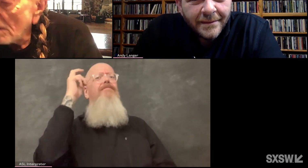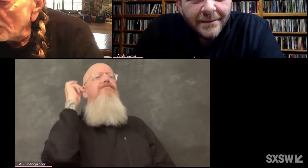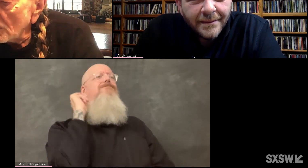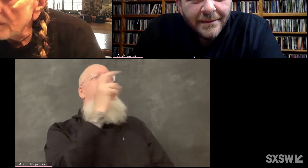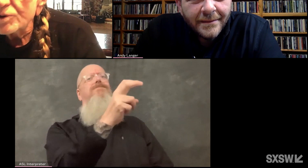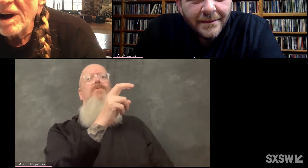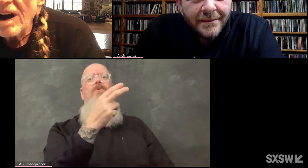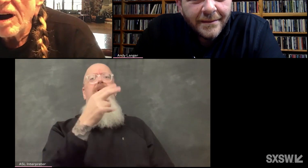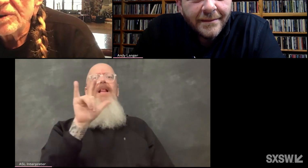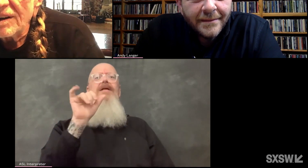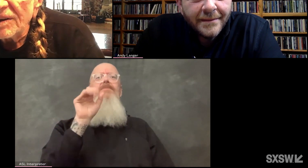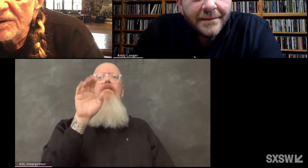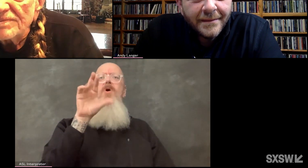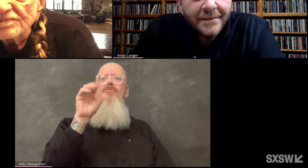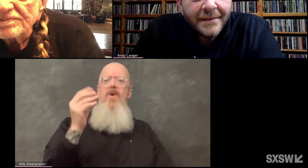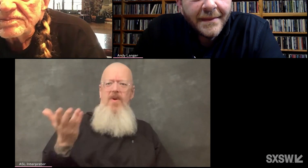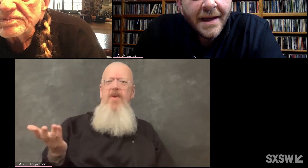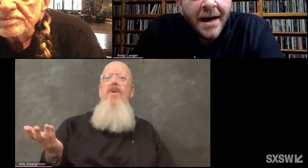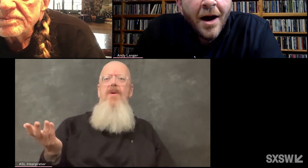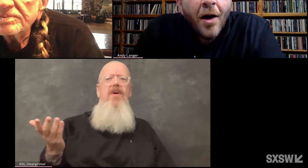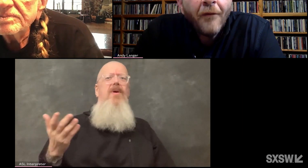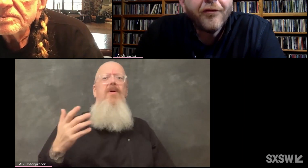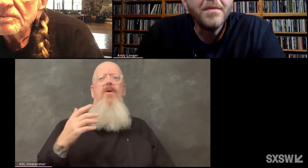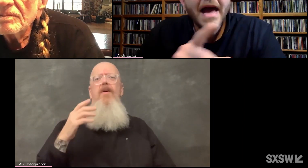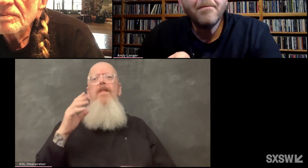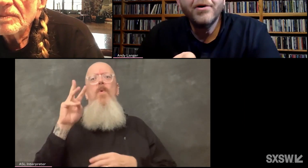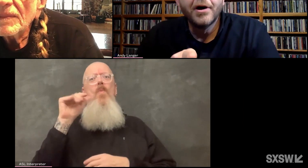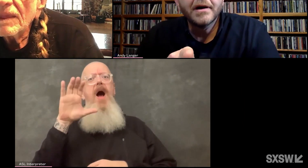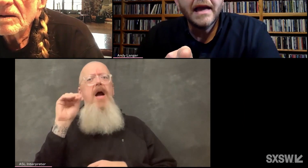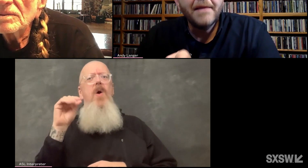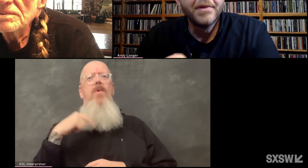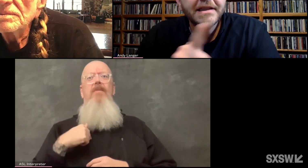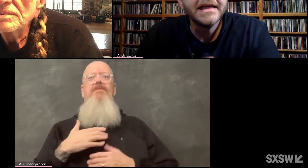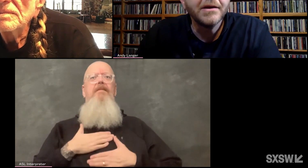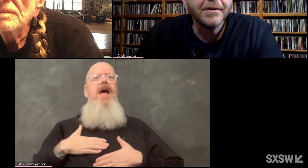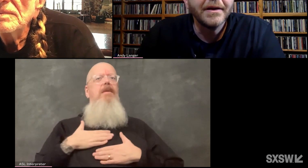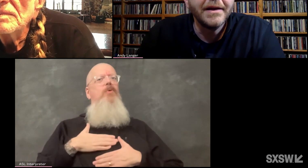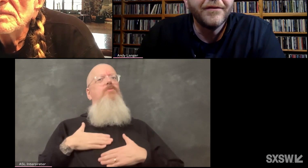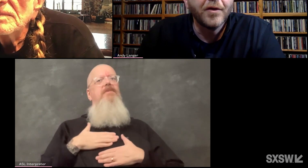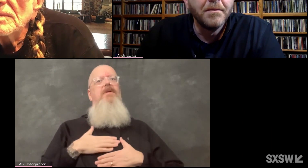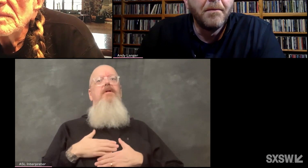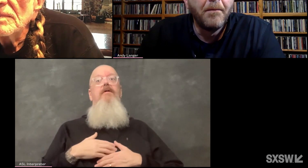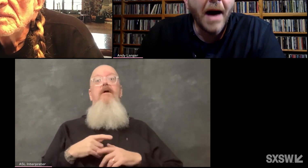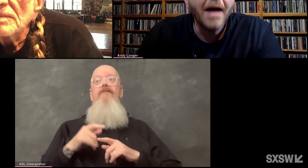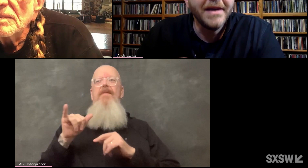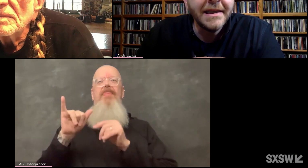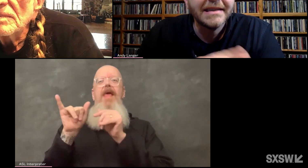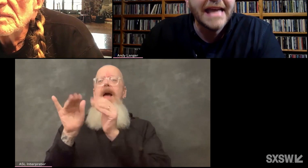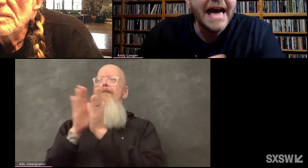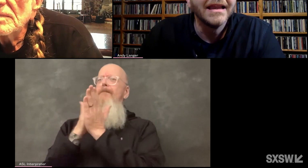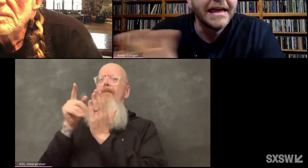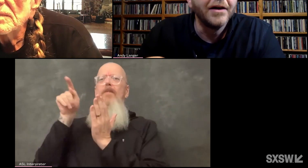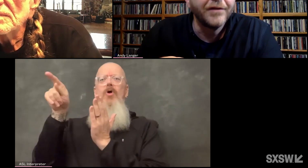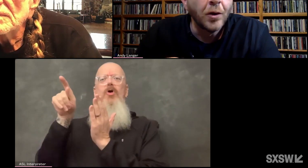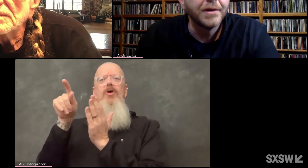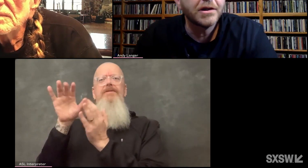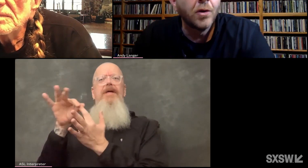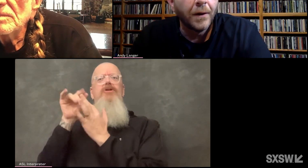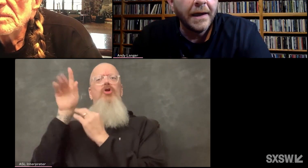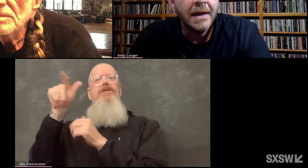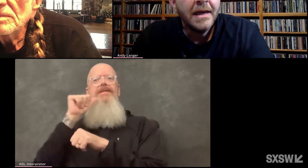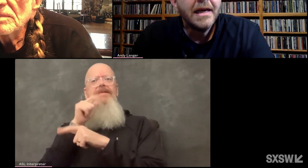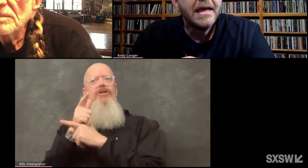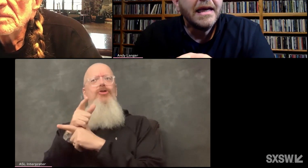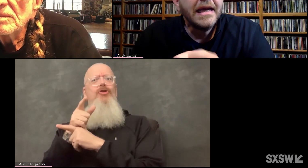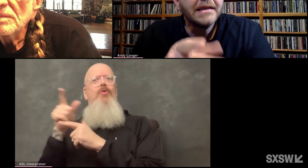I don't know. That was my hobby, I guess. From that book, and particularly from Bobby's telling of your